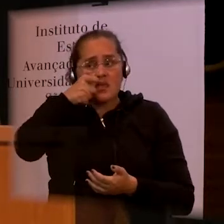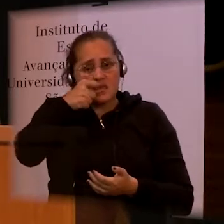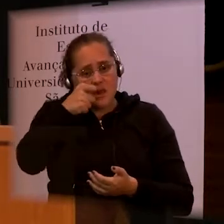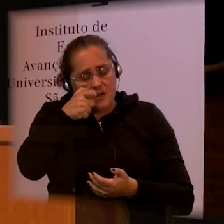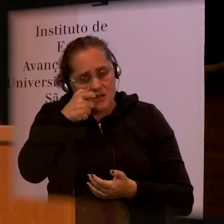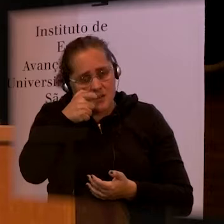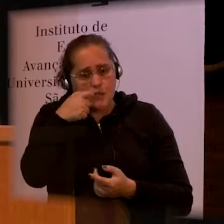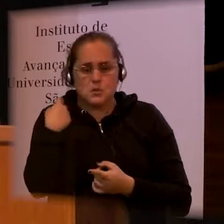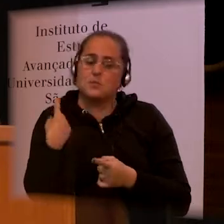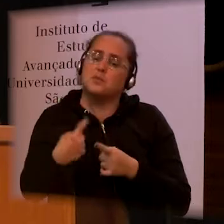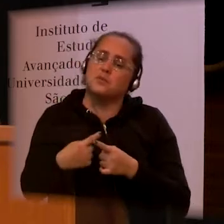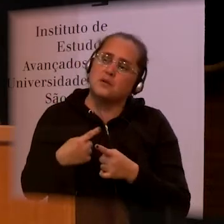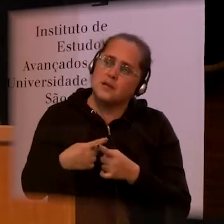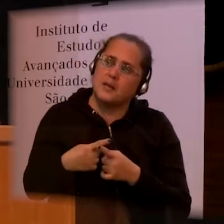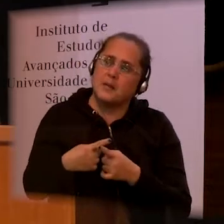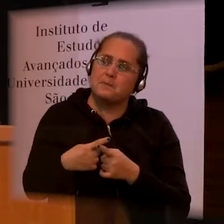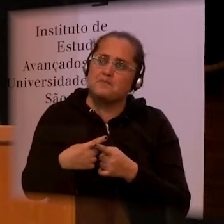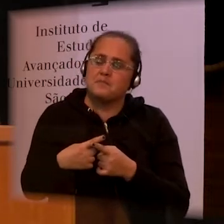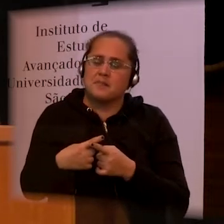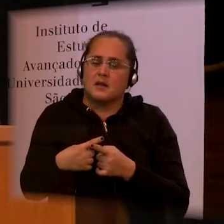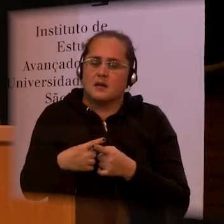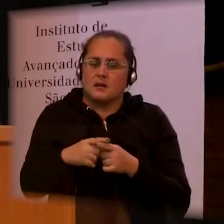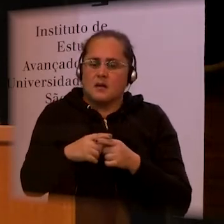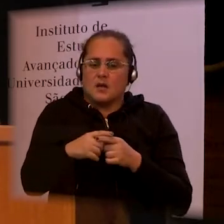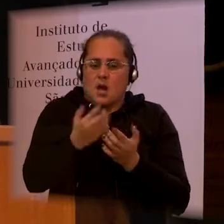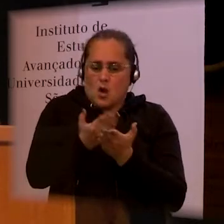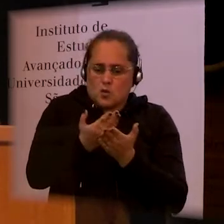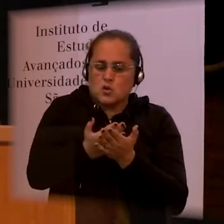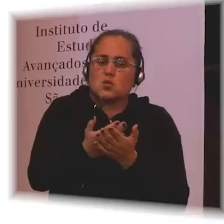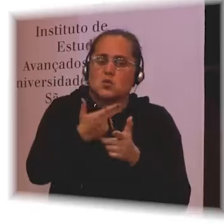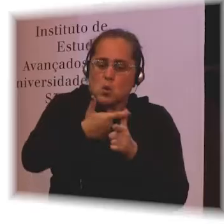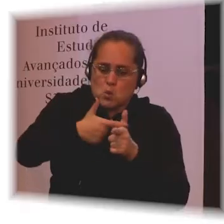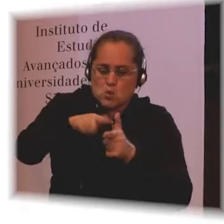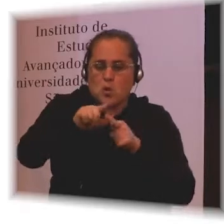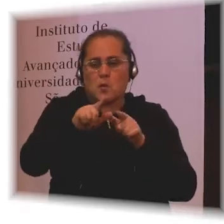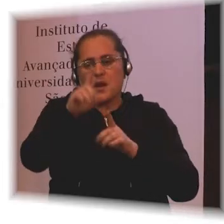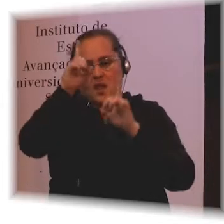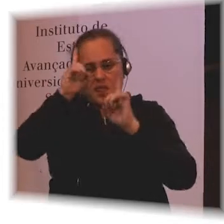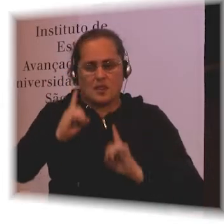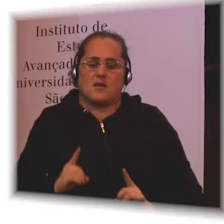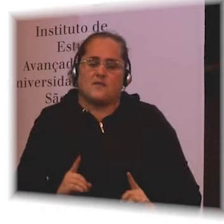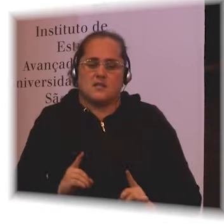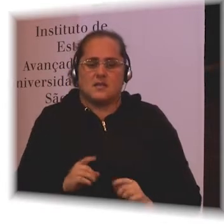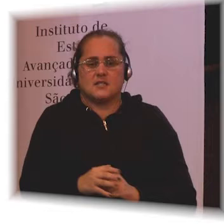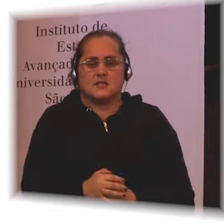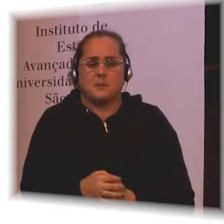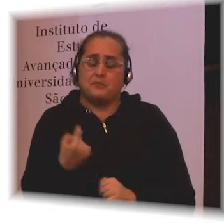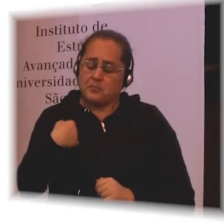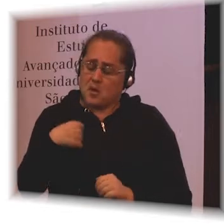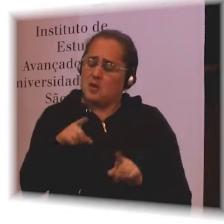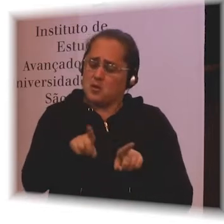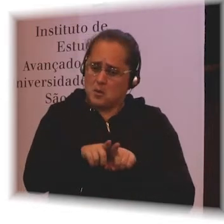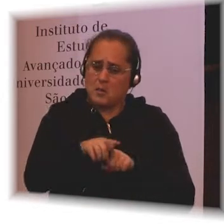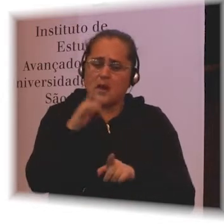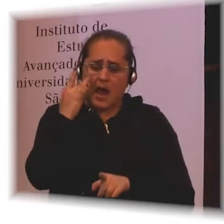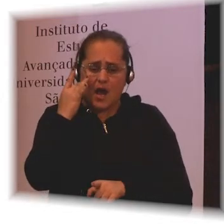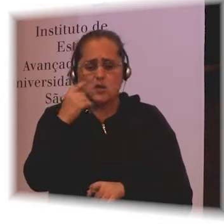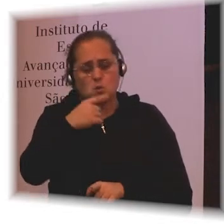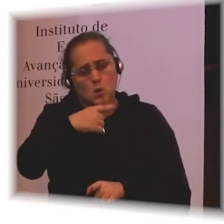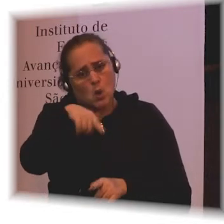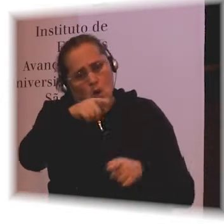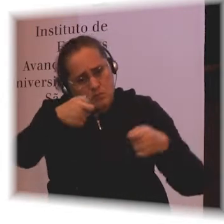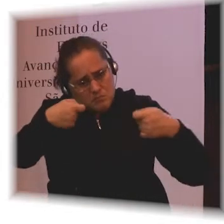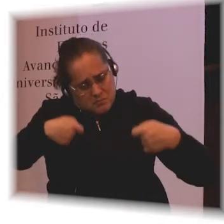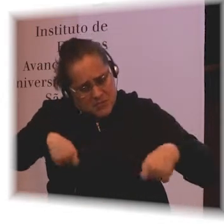physios and more occupational therapists and so on. But it is also my feeling that we maybe need to think in a different